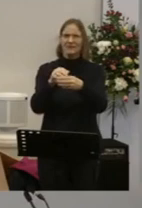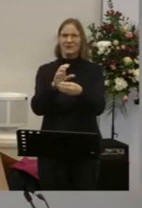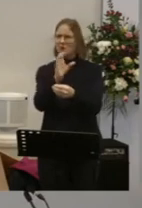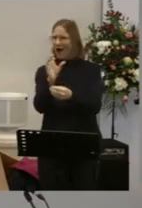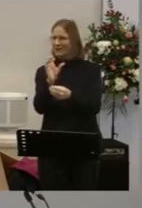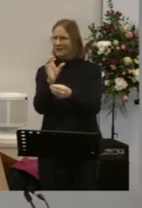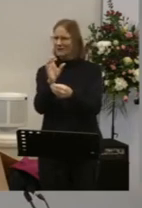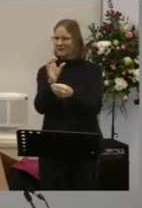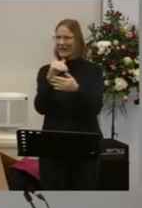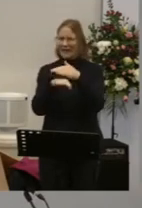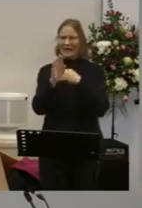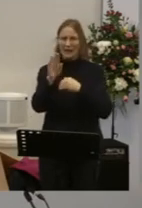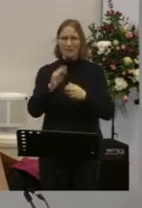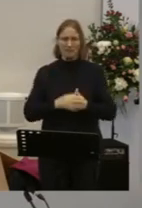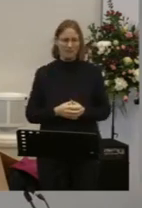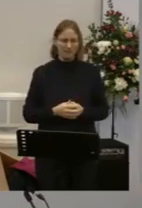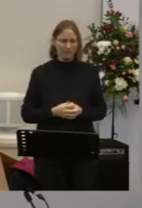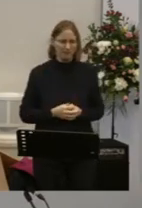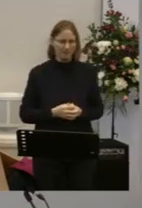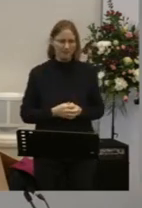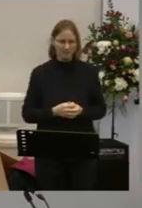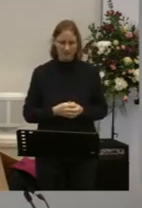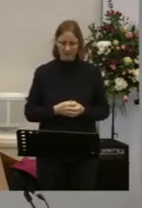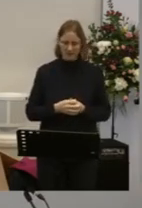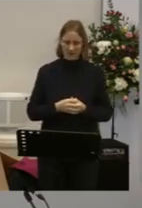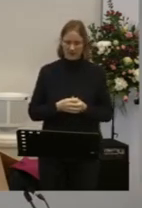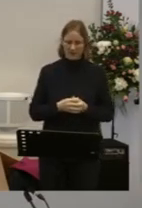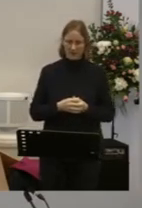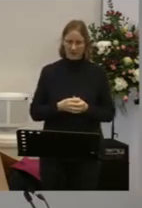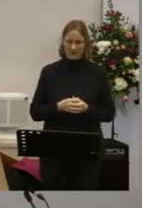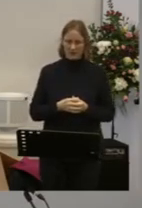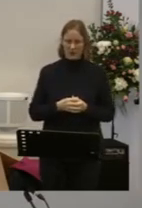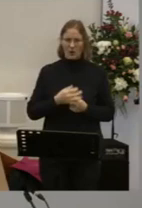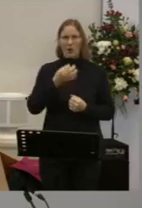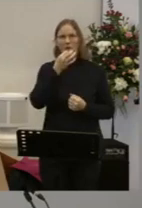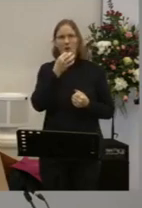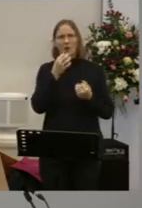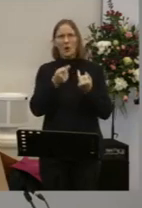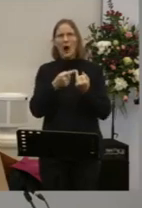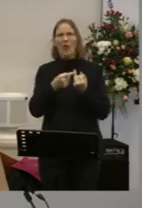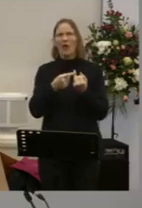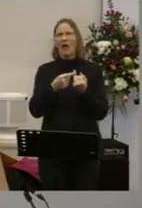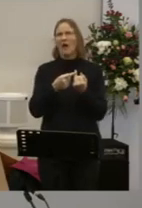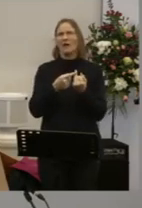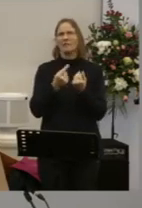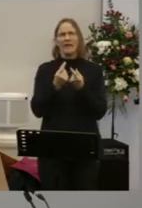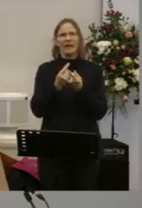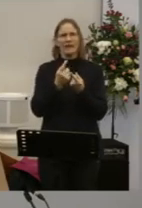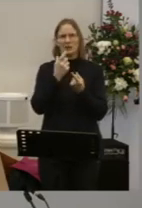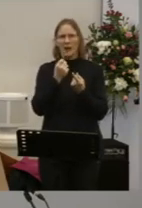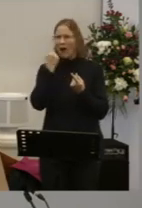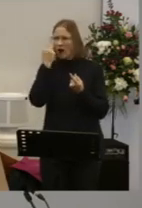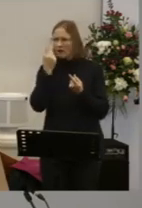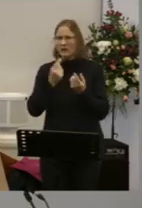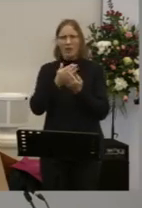Over the next few minutes That we can pull out of Ephesians chapter 1 About what it means also to be in him Because in him we are